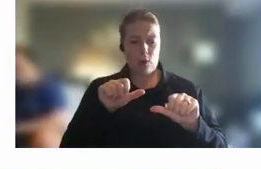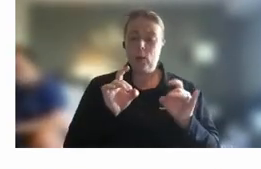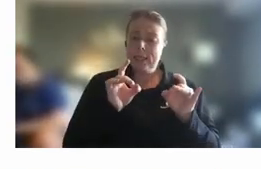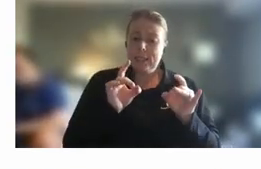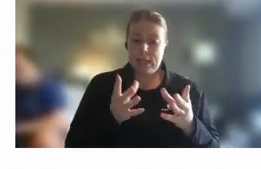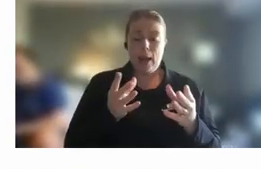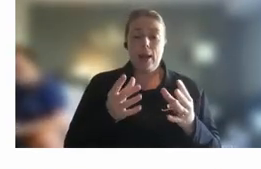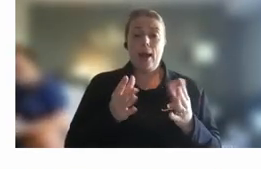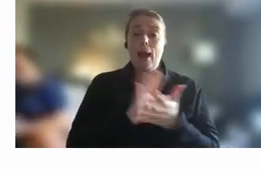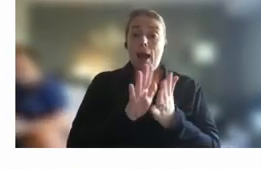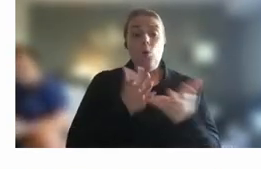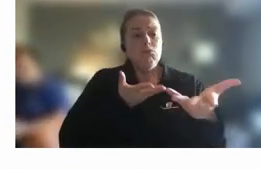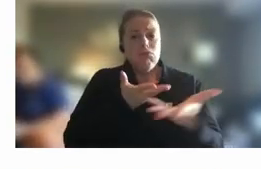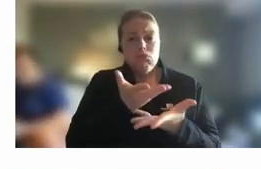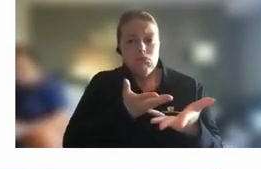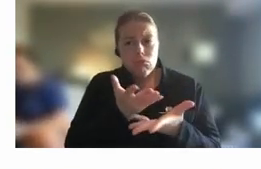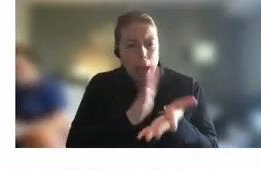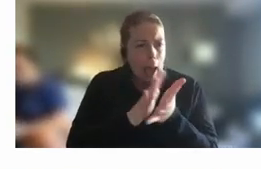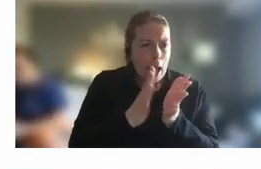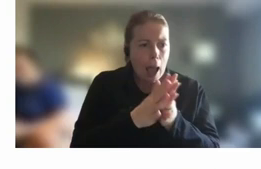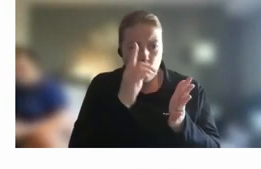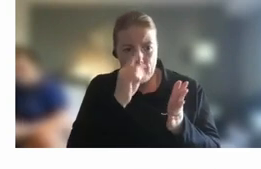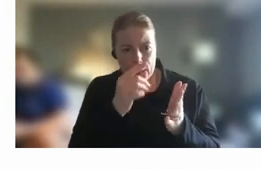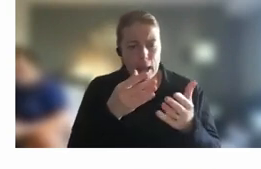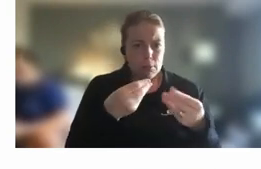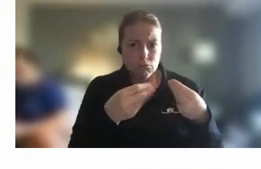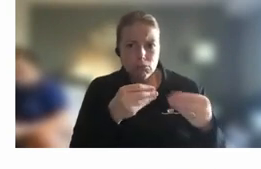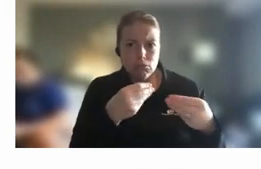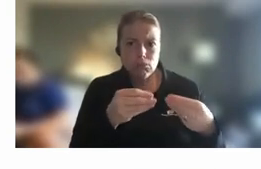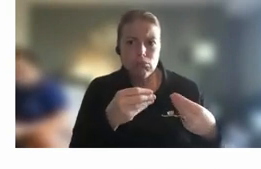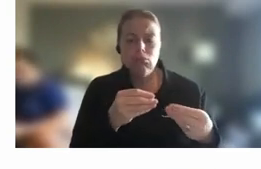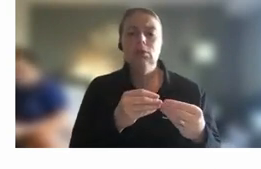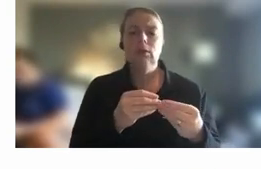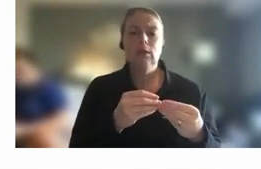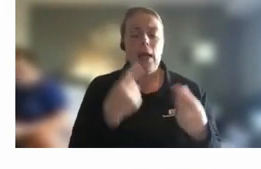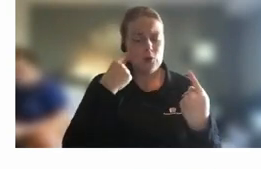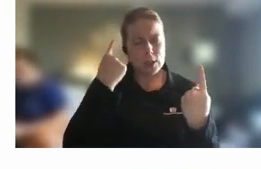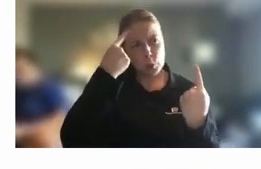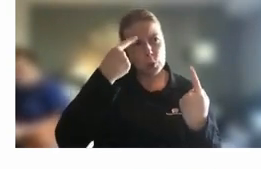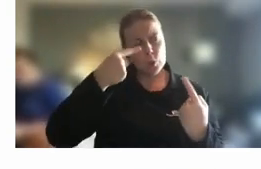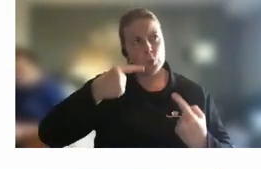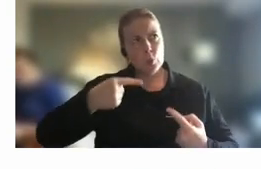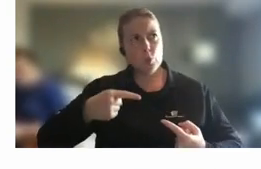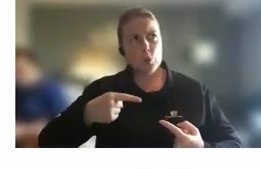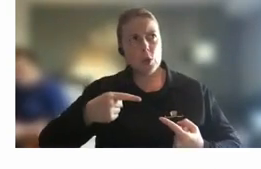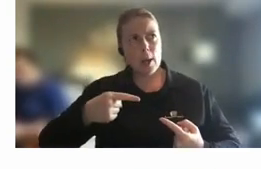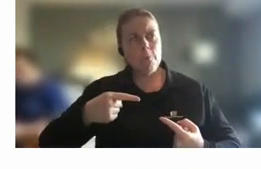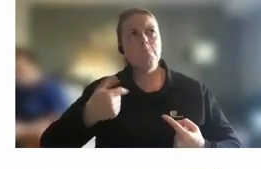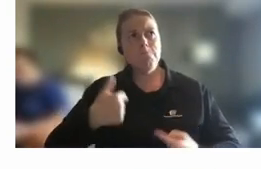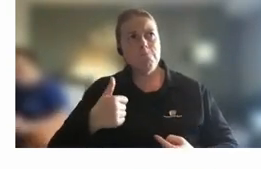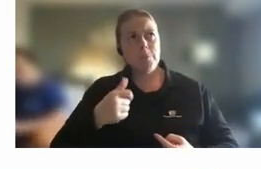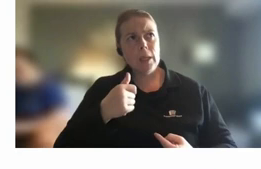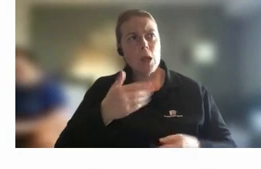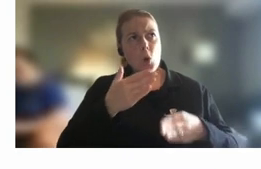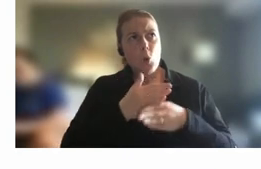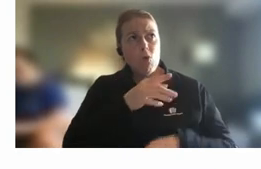about how that might apply in different places uh and tries to think about how you can try and make that work for everyone